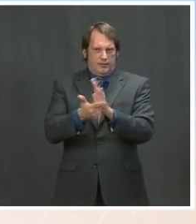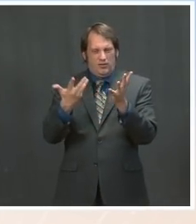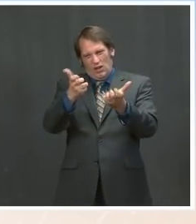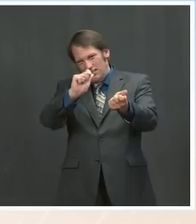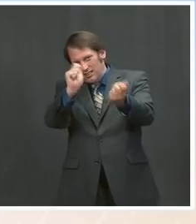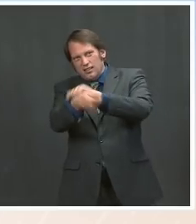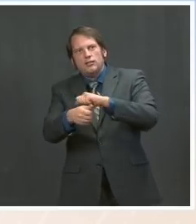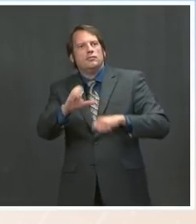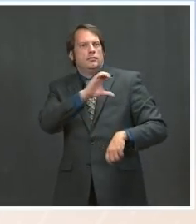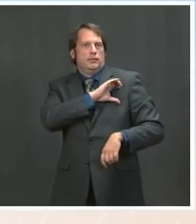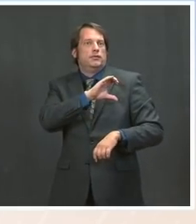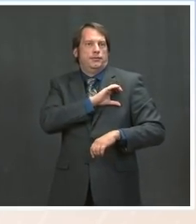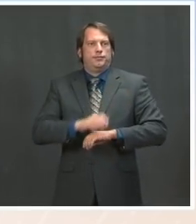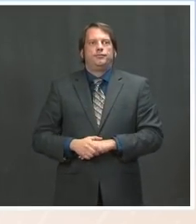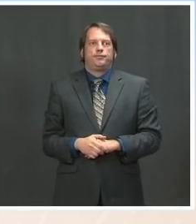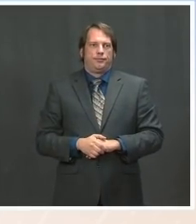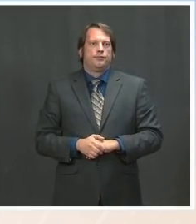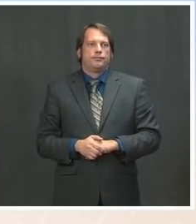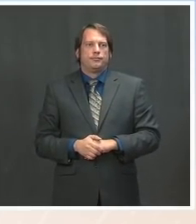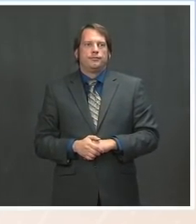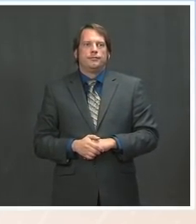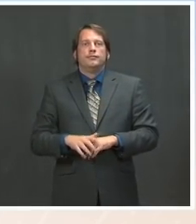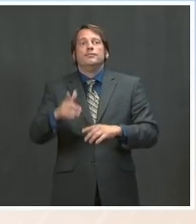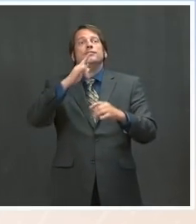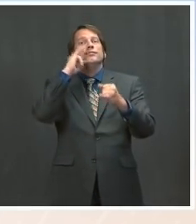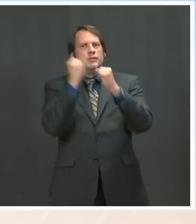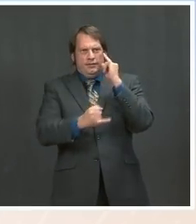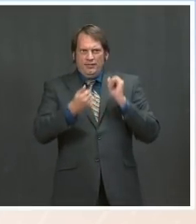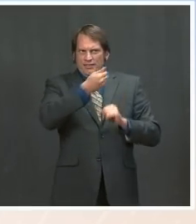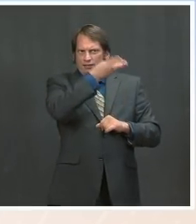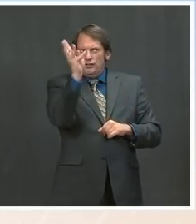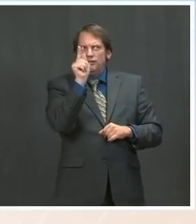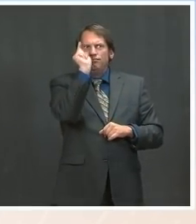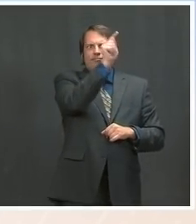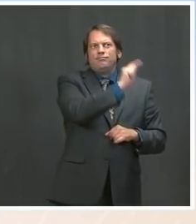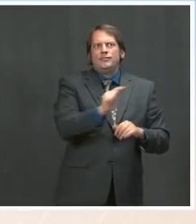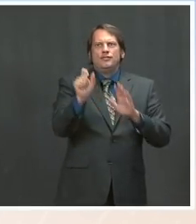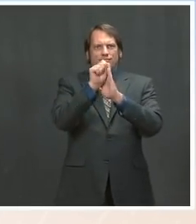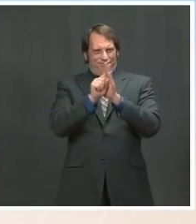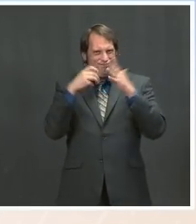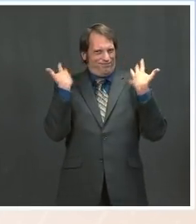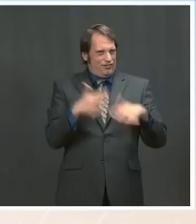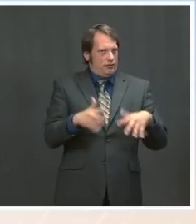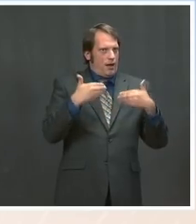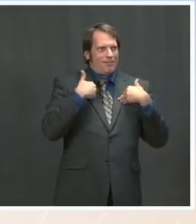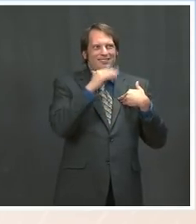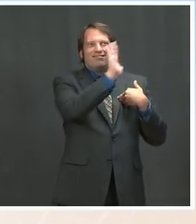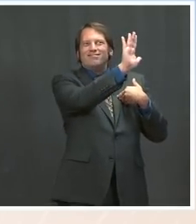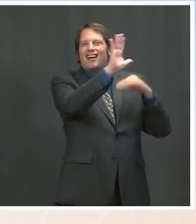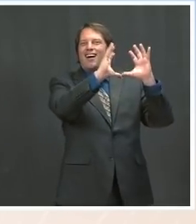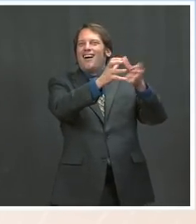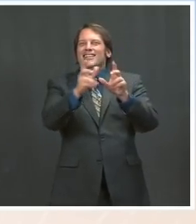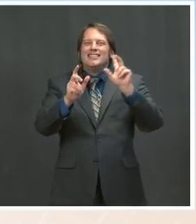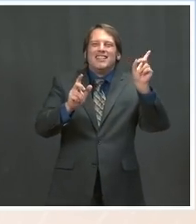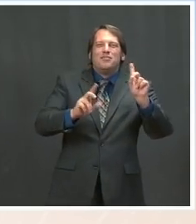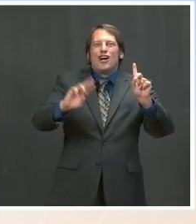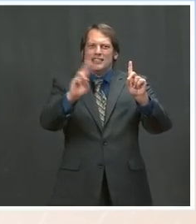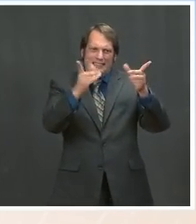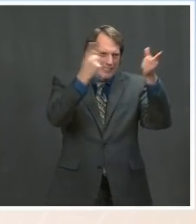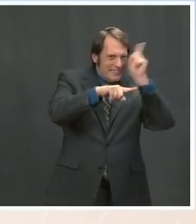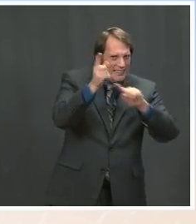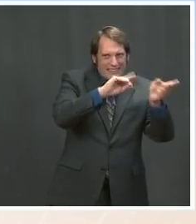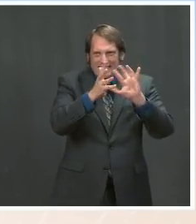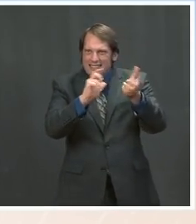finally, multiple states have enacted bipartisan policing reform statutes in recent months. And we believe that